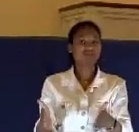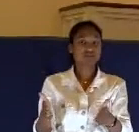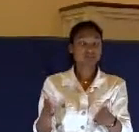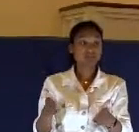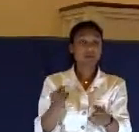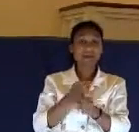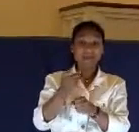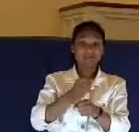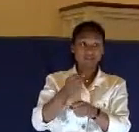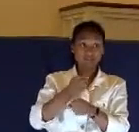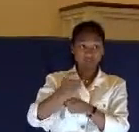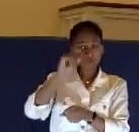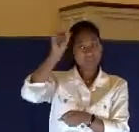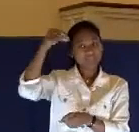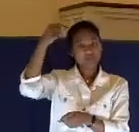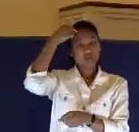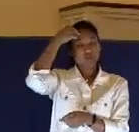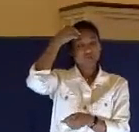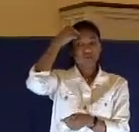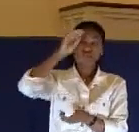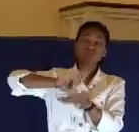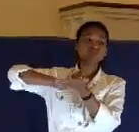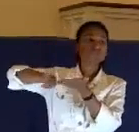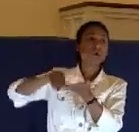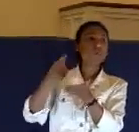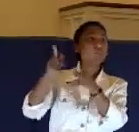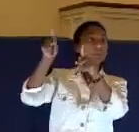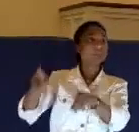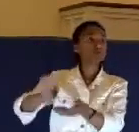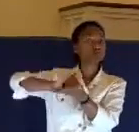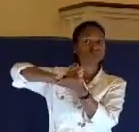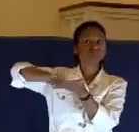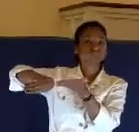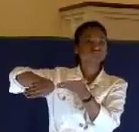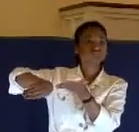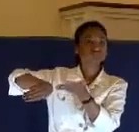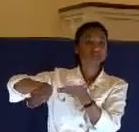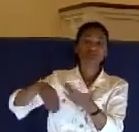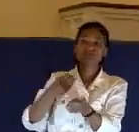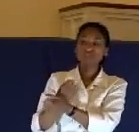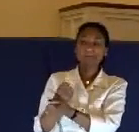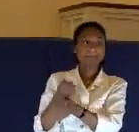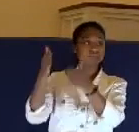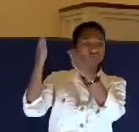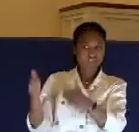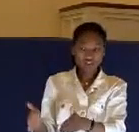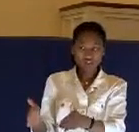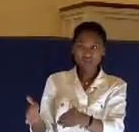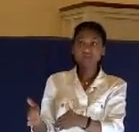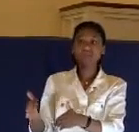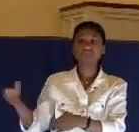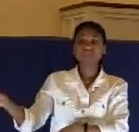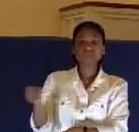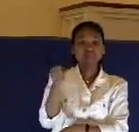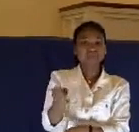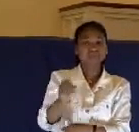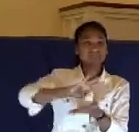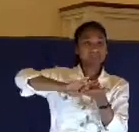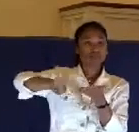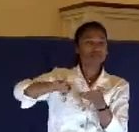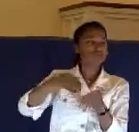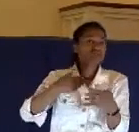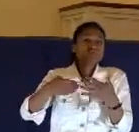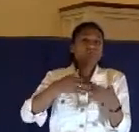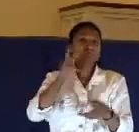governor would grant amnesty to one sentenced, a criminal that was sentenced. It could be whoever the people